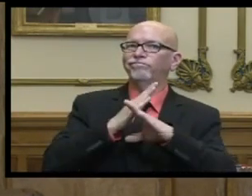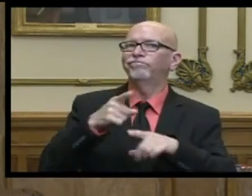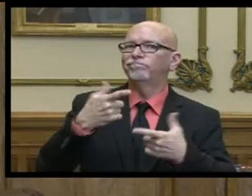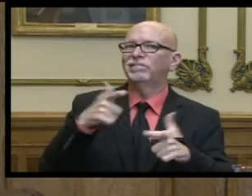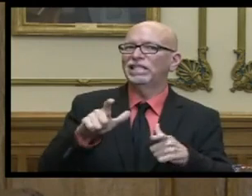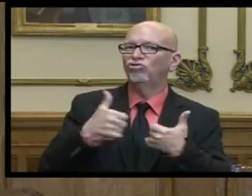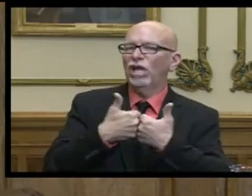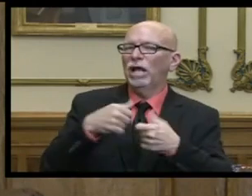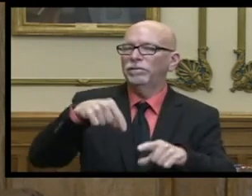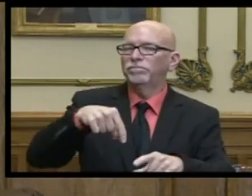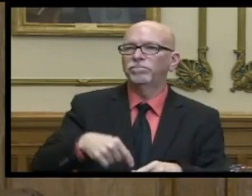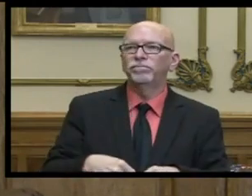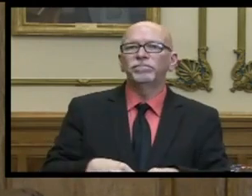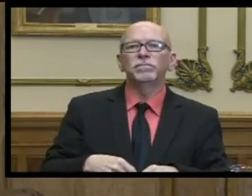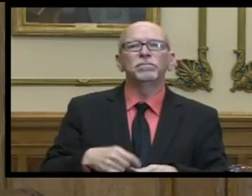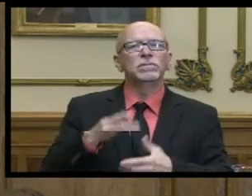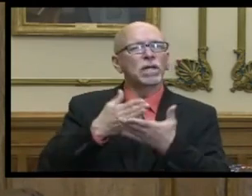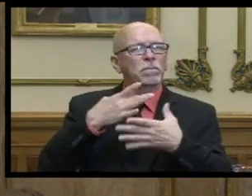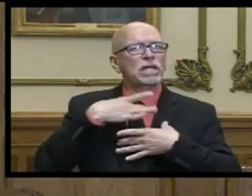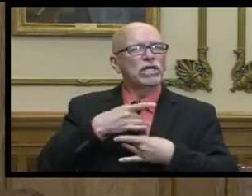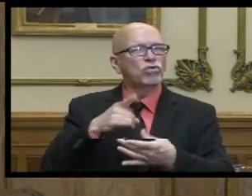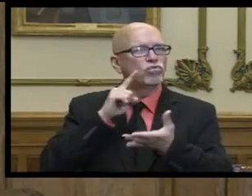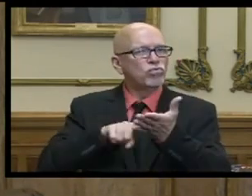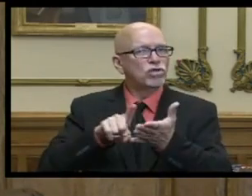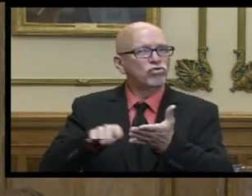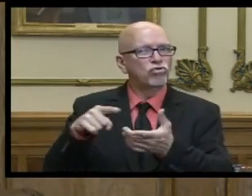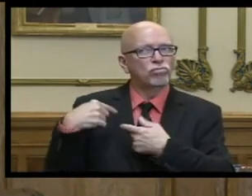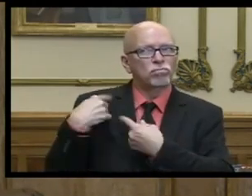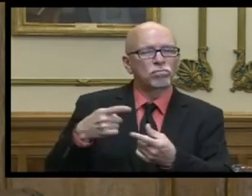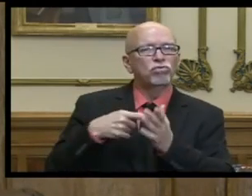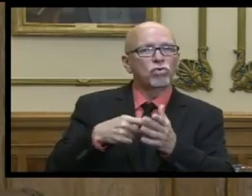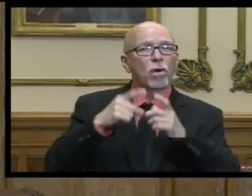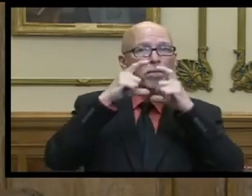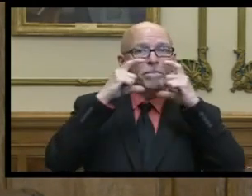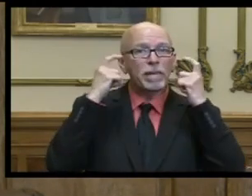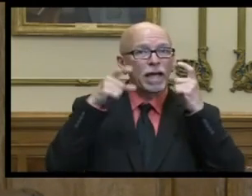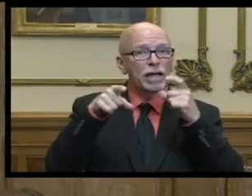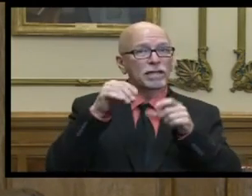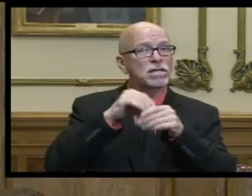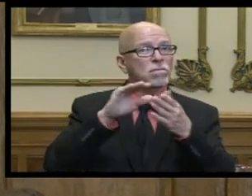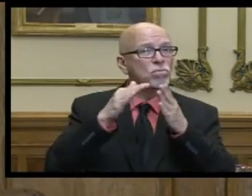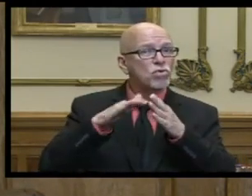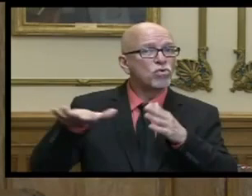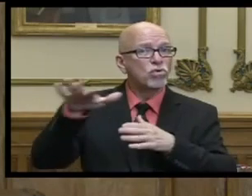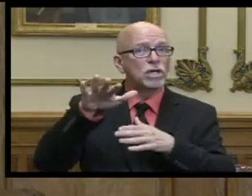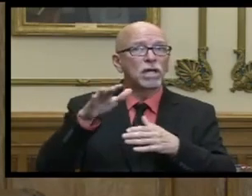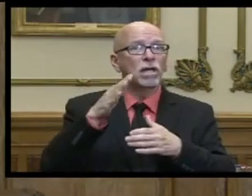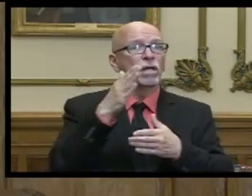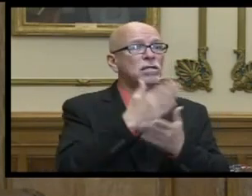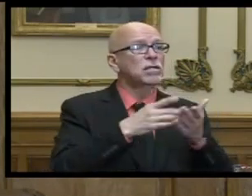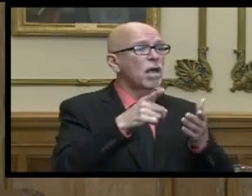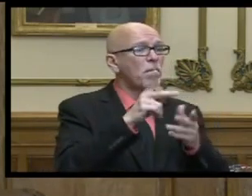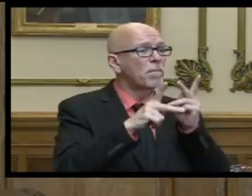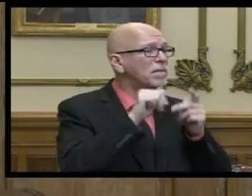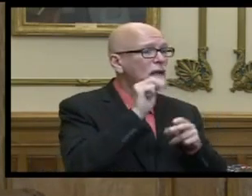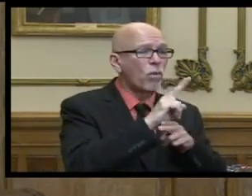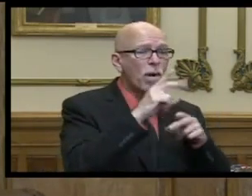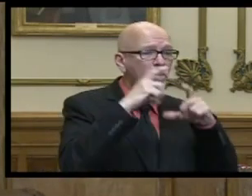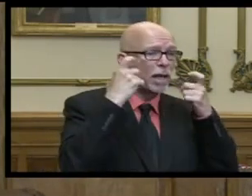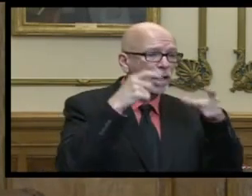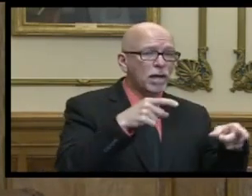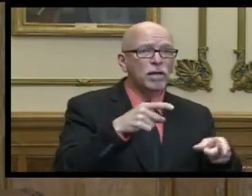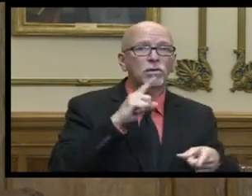good um studies that have come out recently that show that masks warning communities versus masks not being warning communities